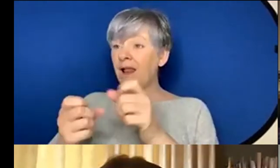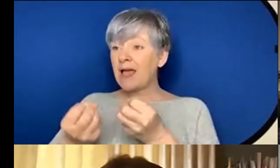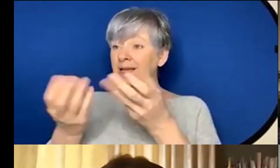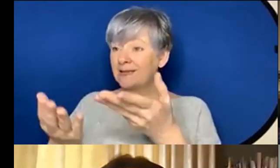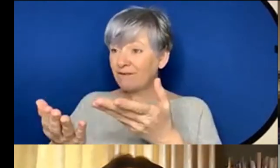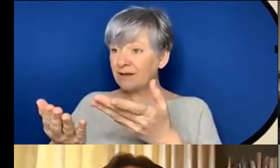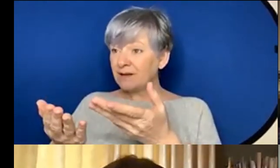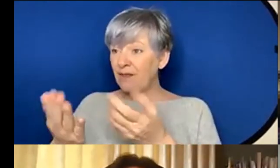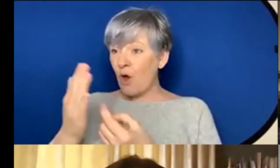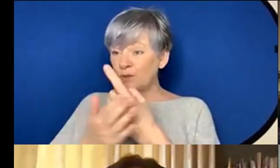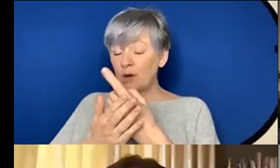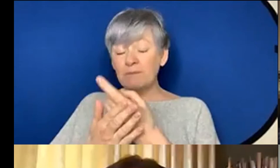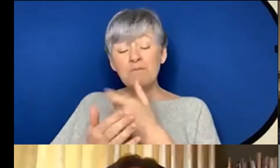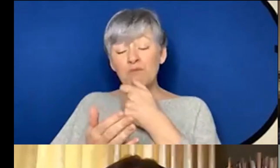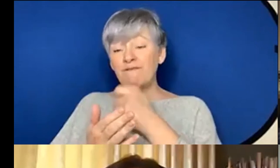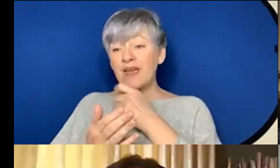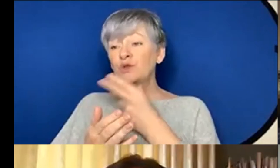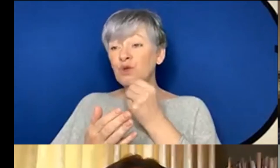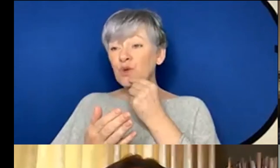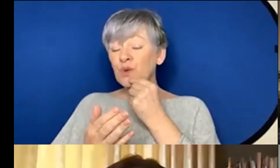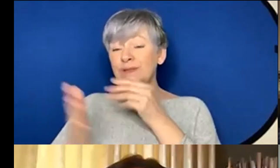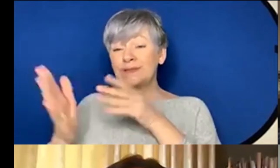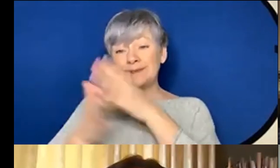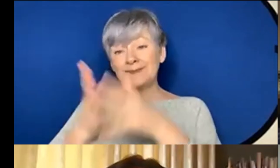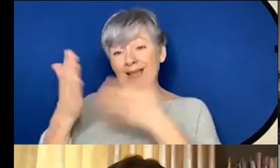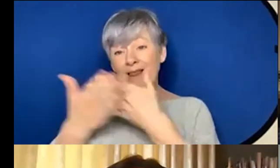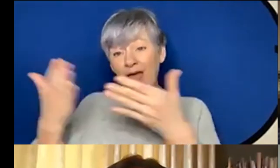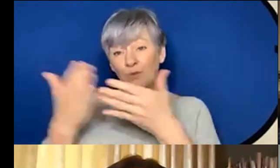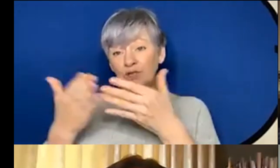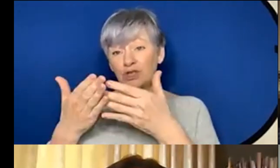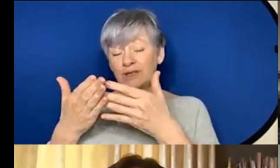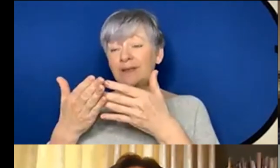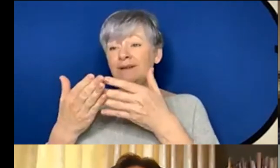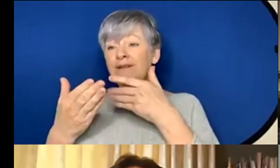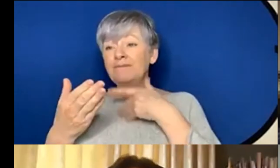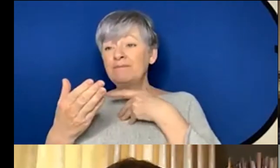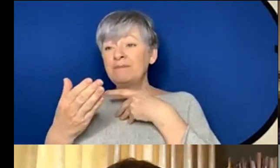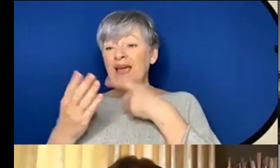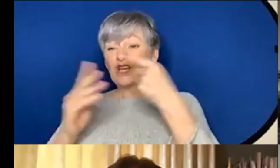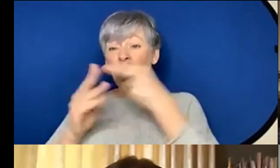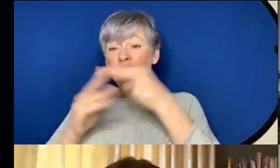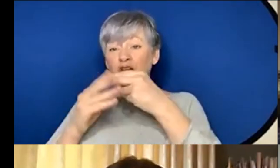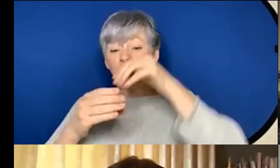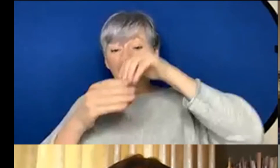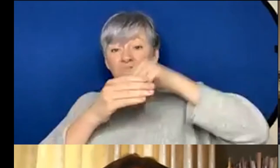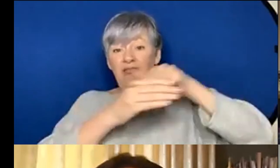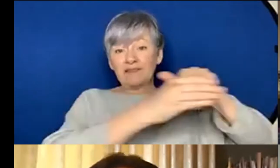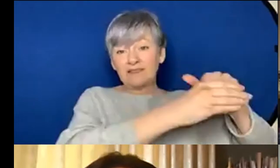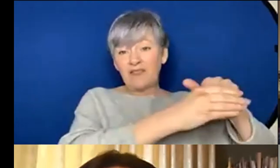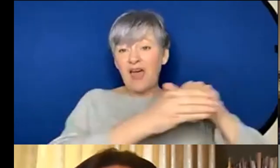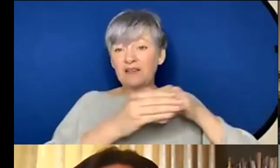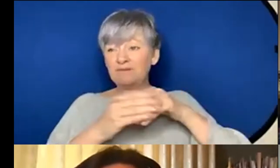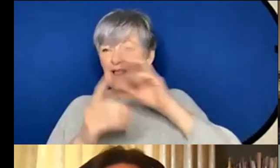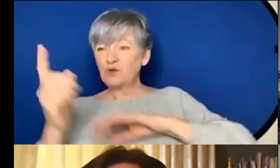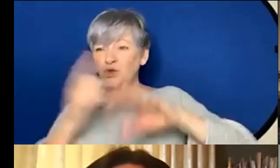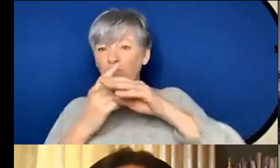use sign language um it cuts out so much of the filler in English that I struggle with that kind of social chitchat that's very